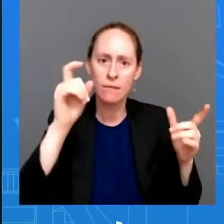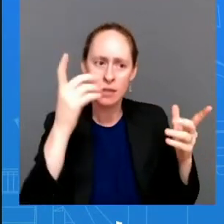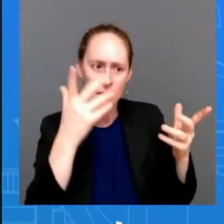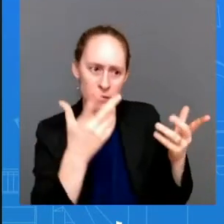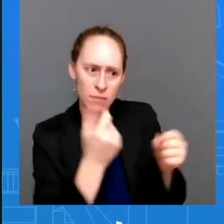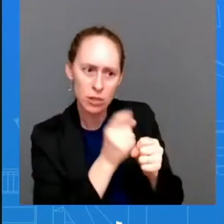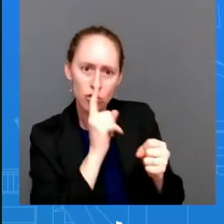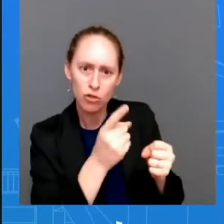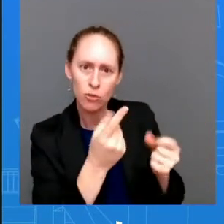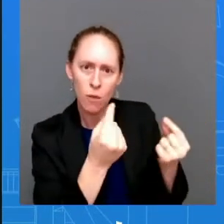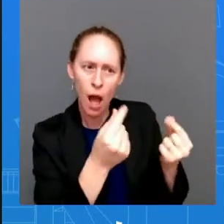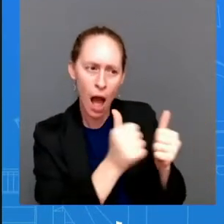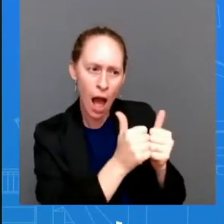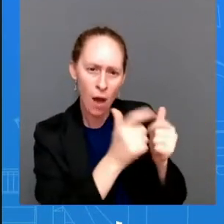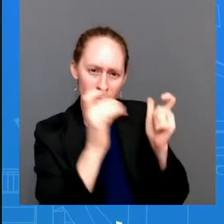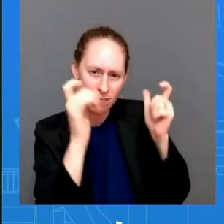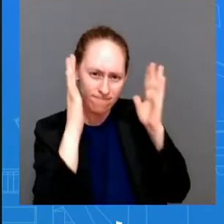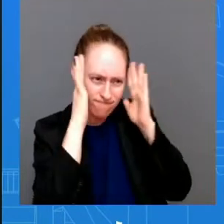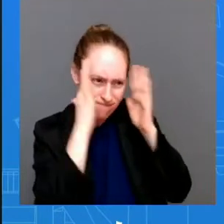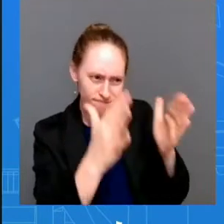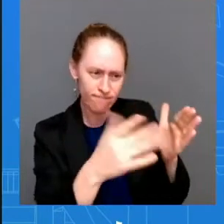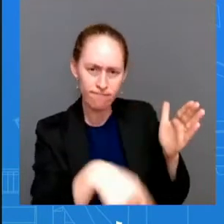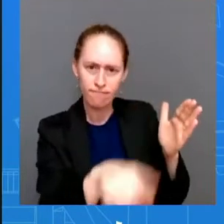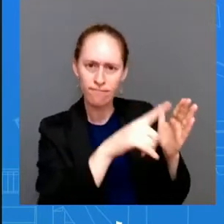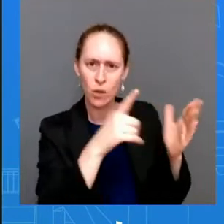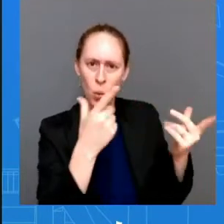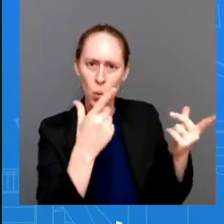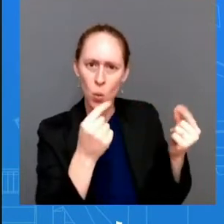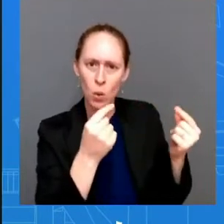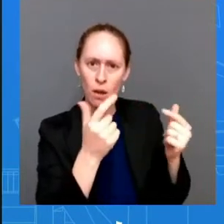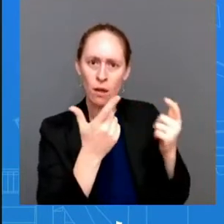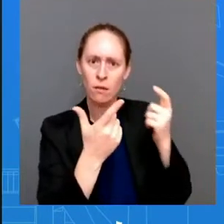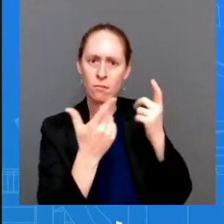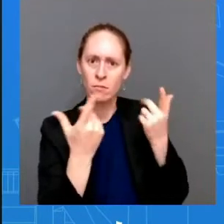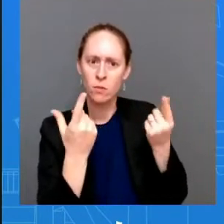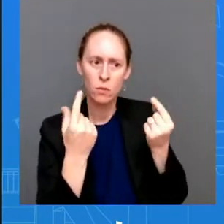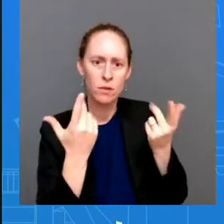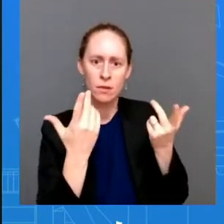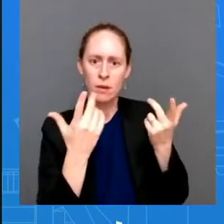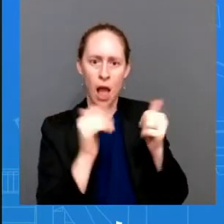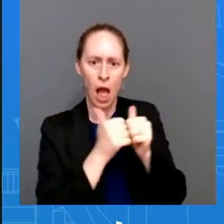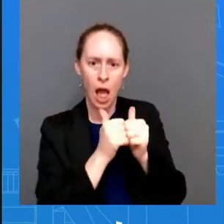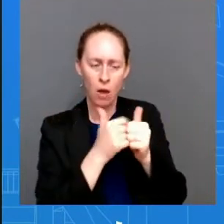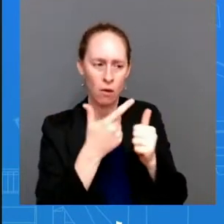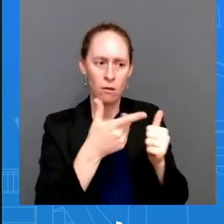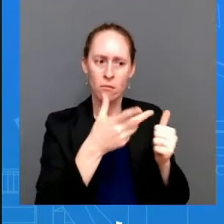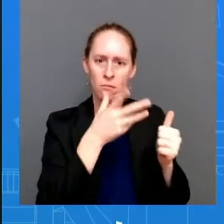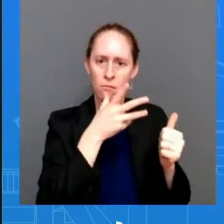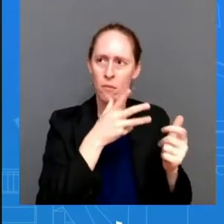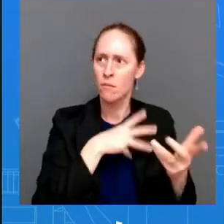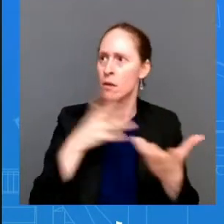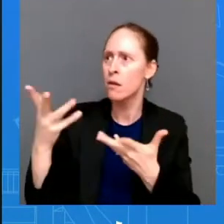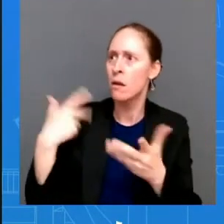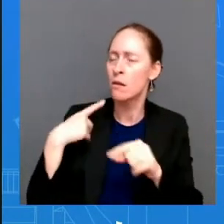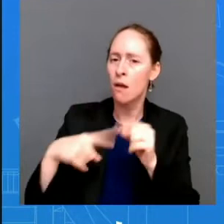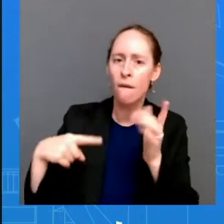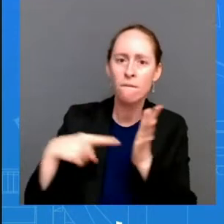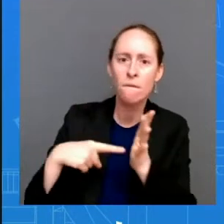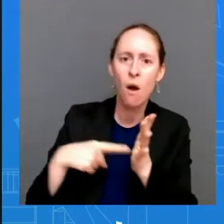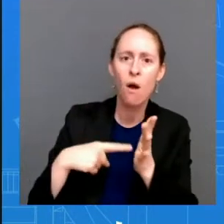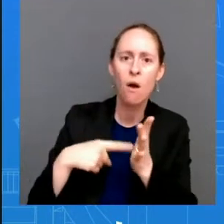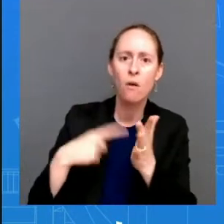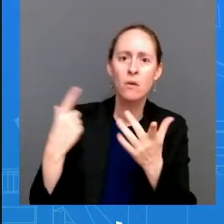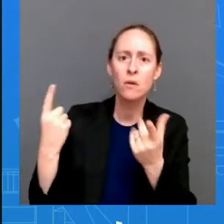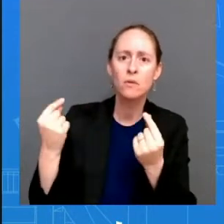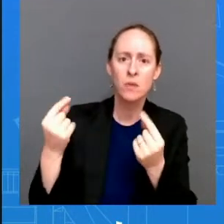big big deal for them and so we were asked i remember one of the last times i was in front in front of you talking about this particular issue i